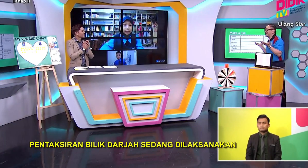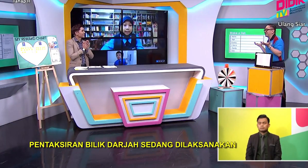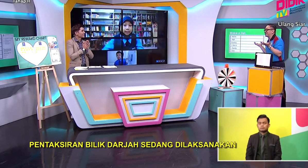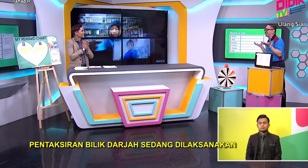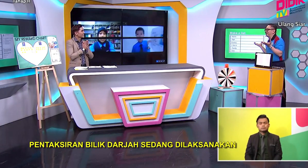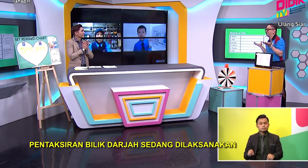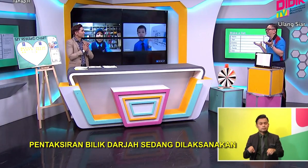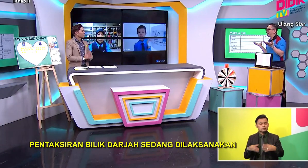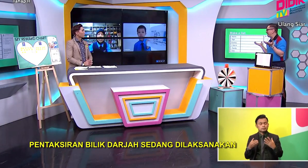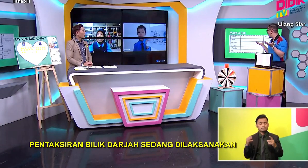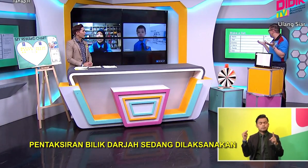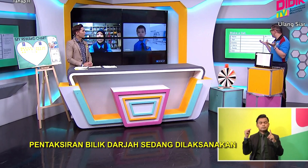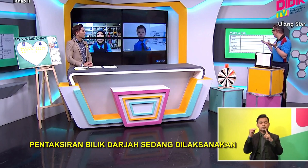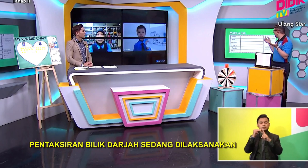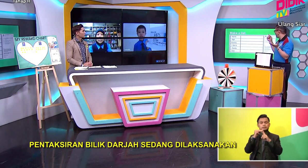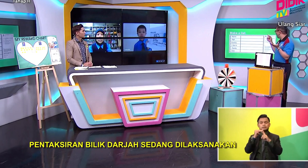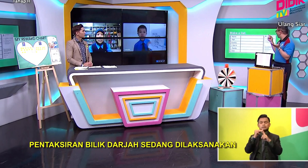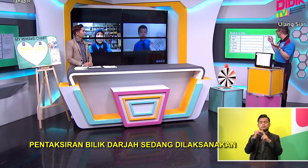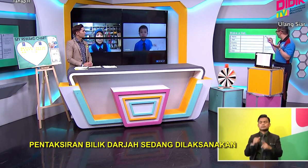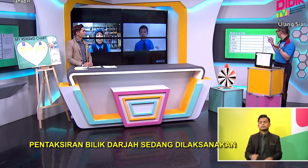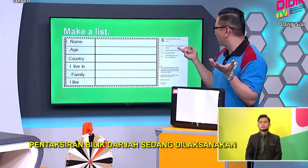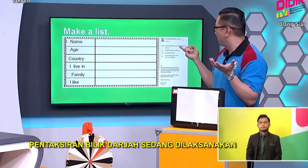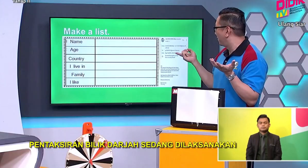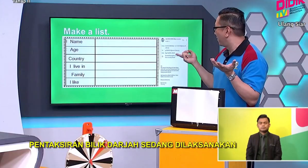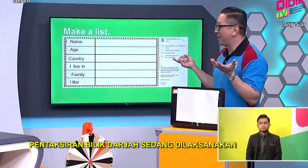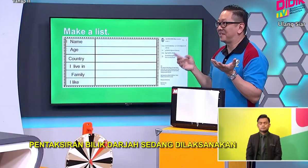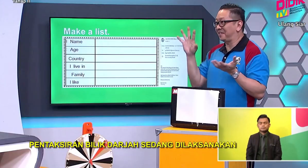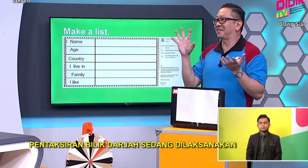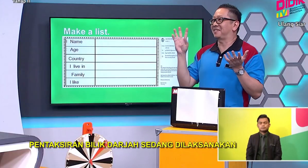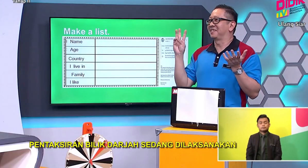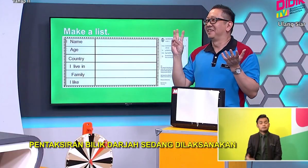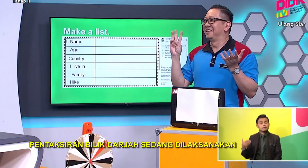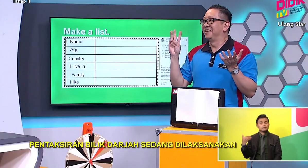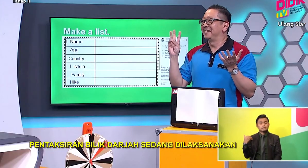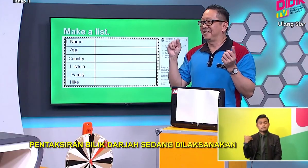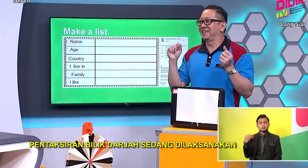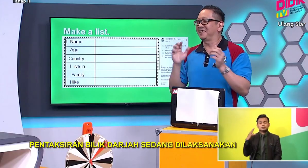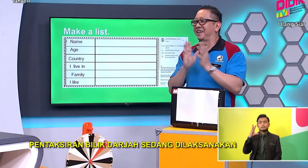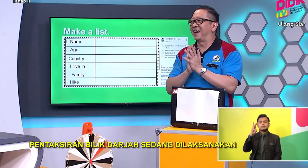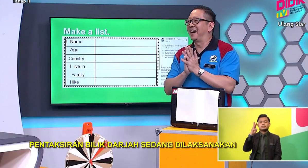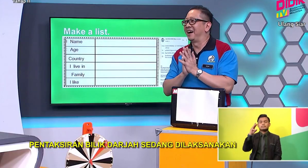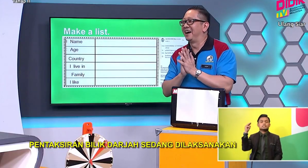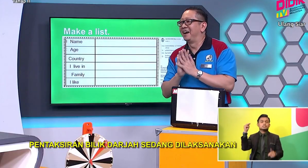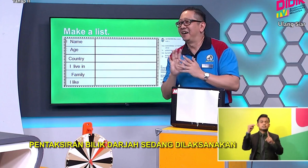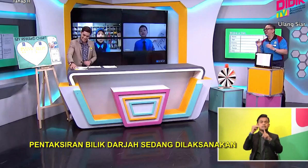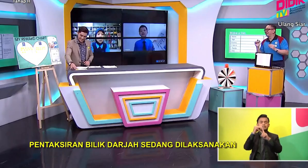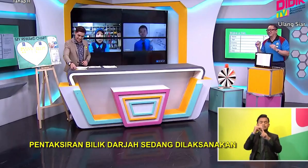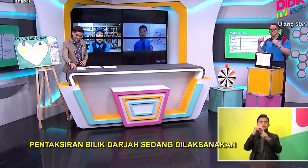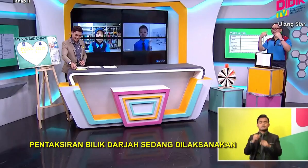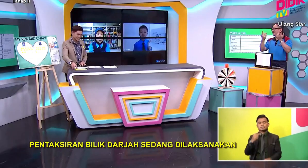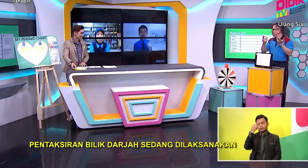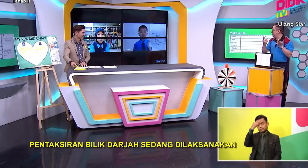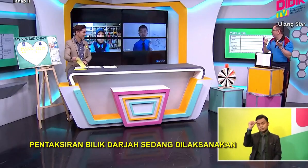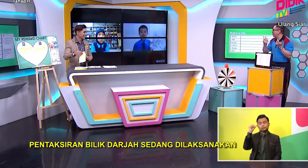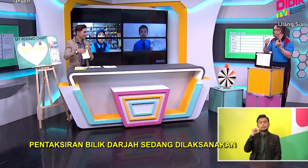How much star shall I give to her? Wow. One, two, three, four, five, six. Six stars for Anies. stars. Okay.